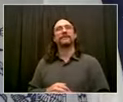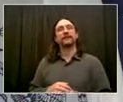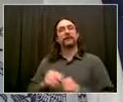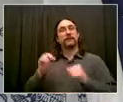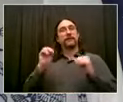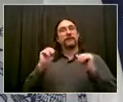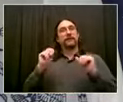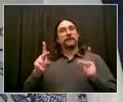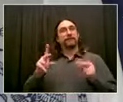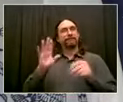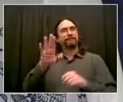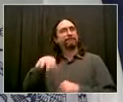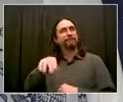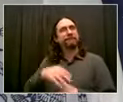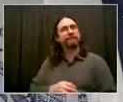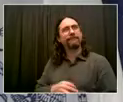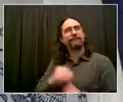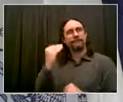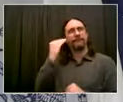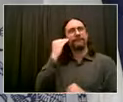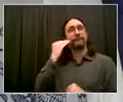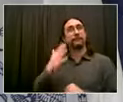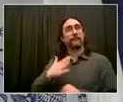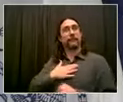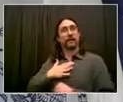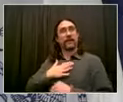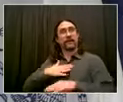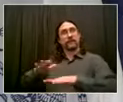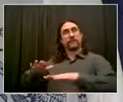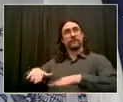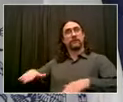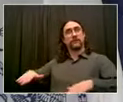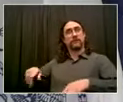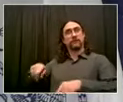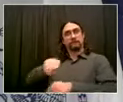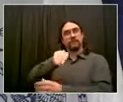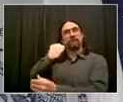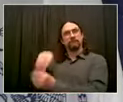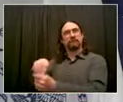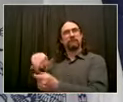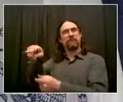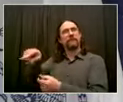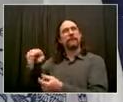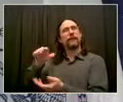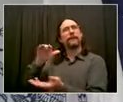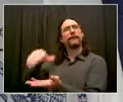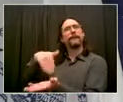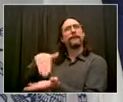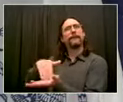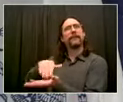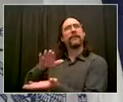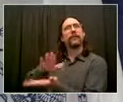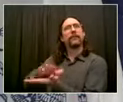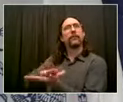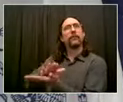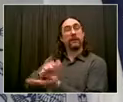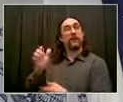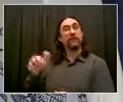synchronous education. But anyway, that's besides the point. I wanted to ask you about